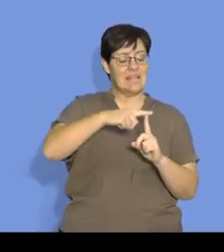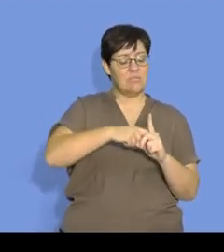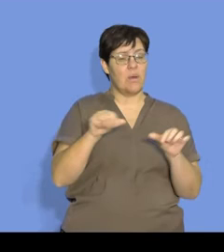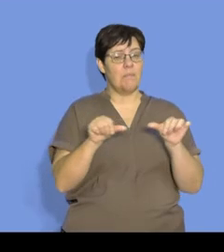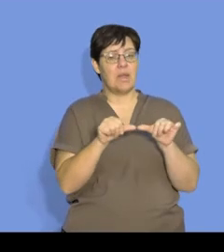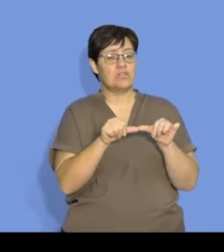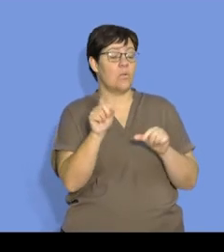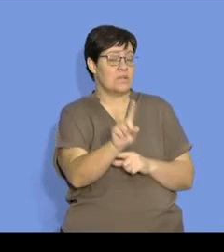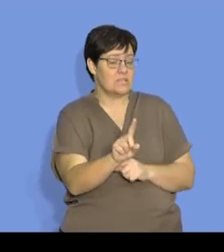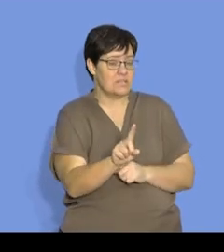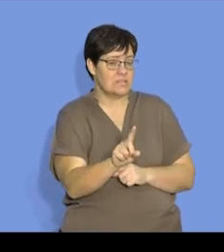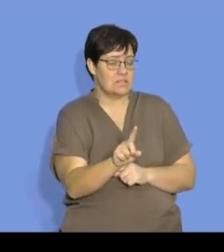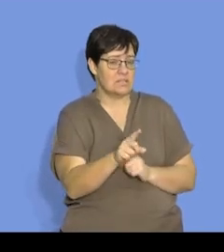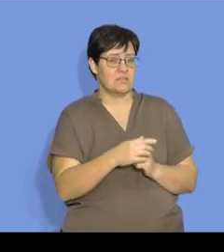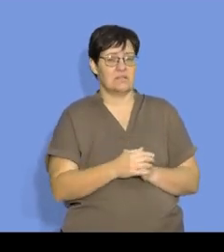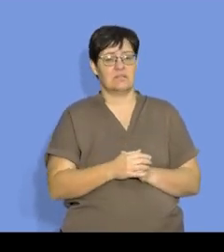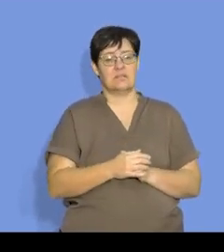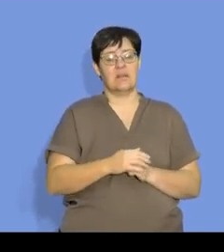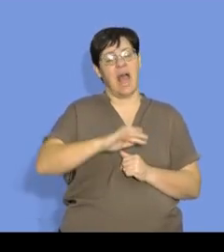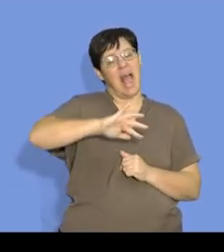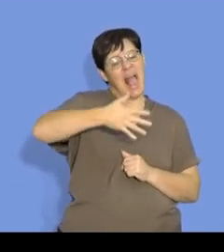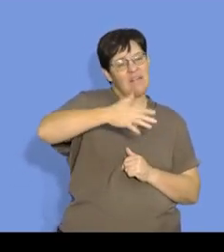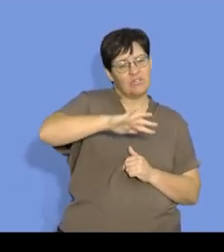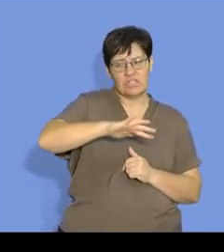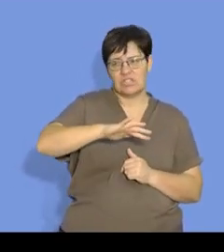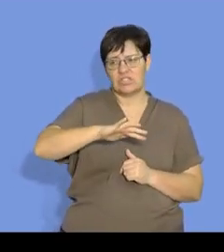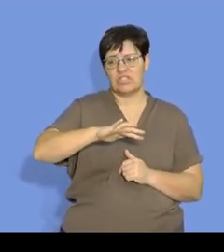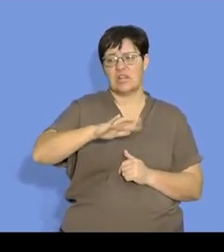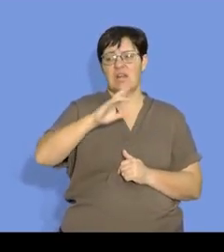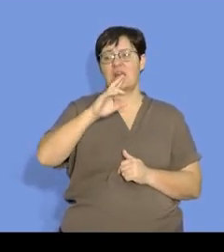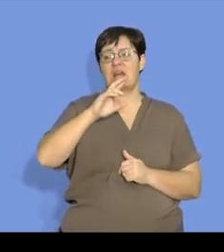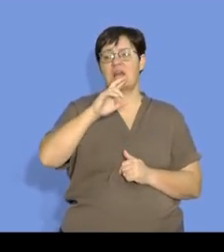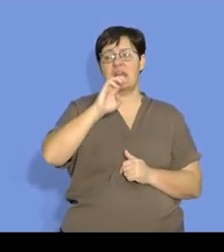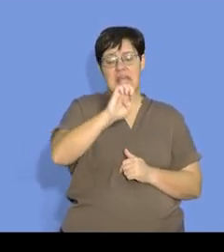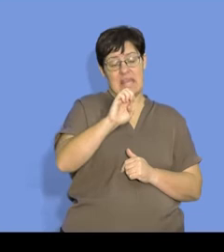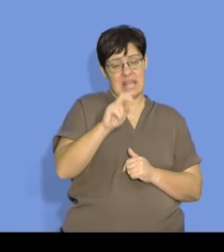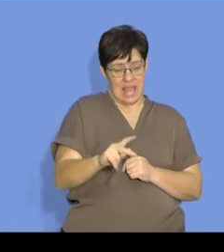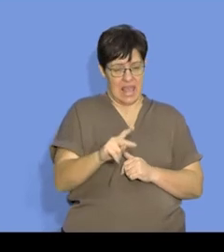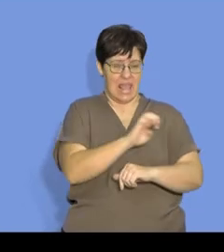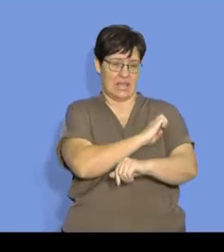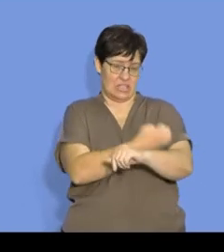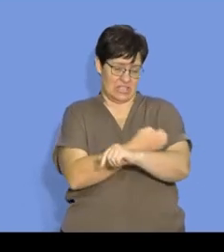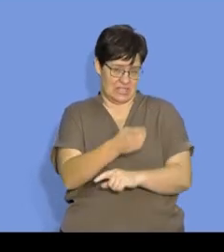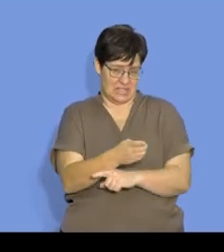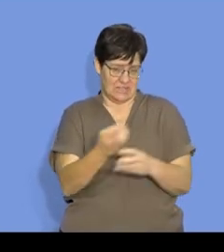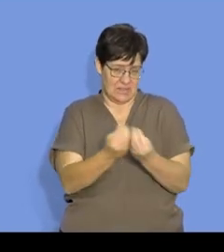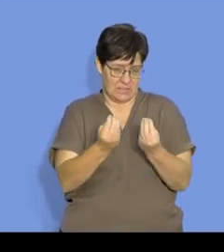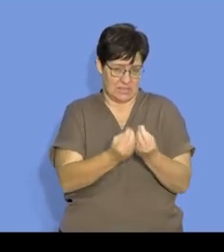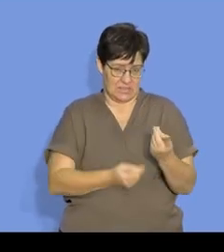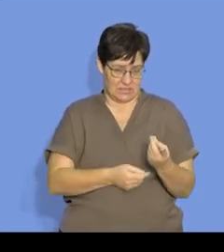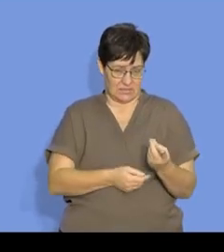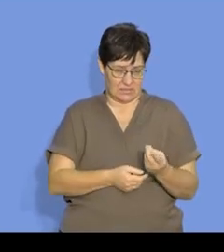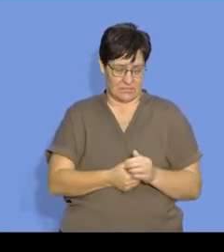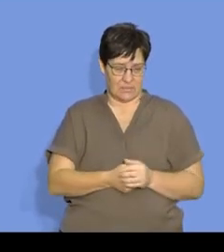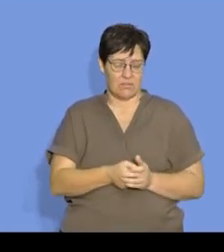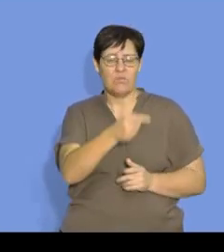is a measure of the average kinetic energy of a substance. So if